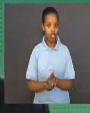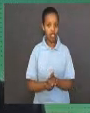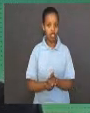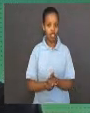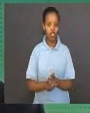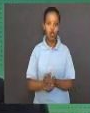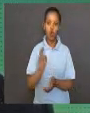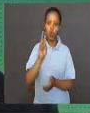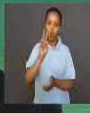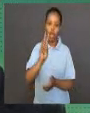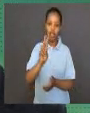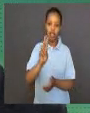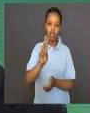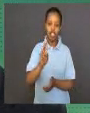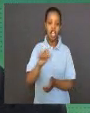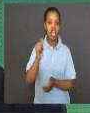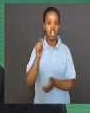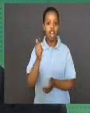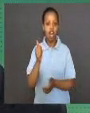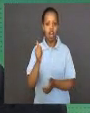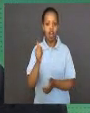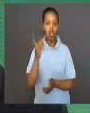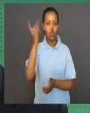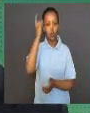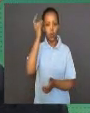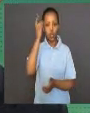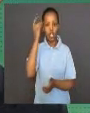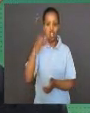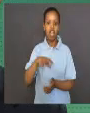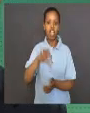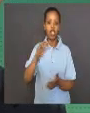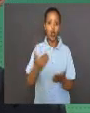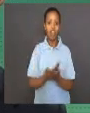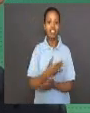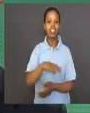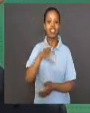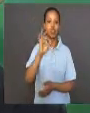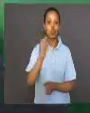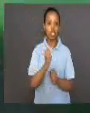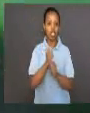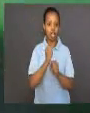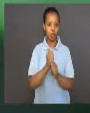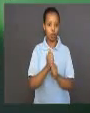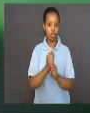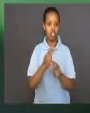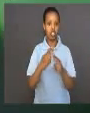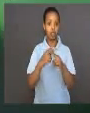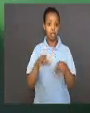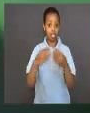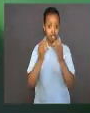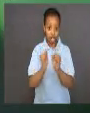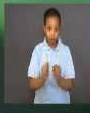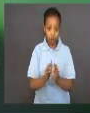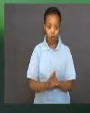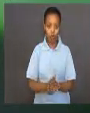two other discoveries René Dutrochet made? Pick the